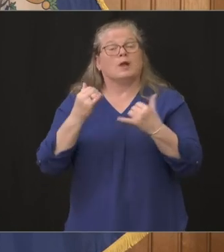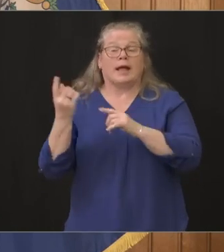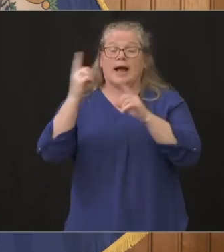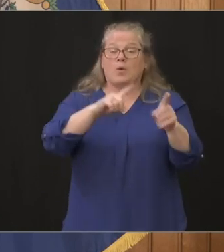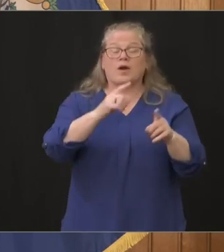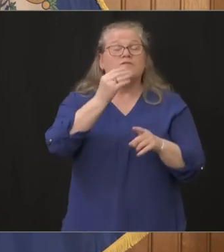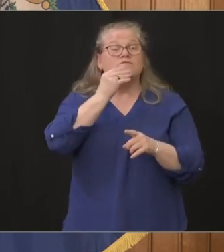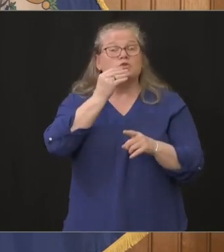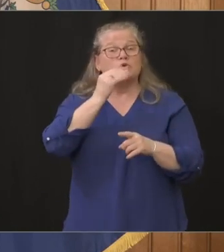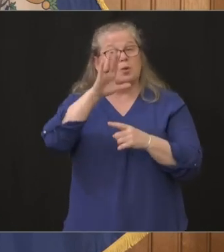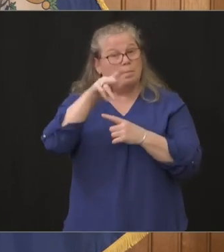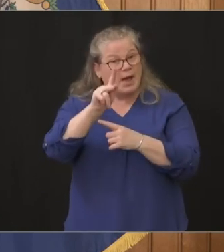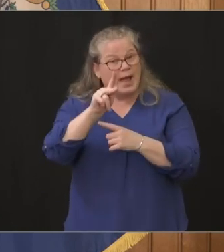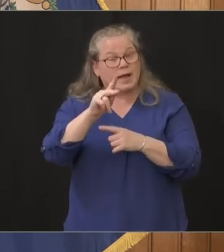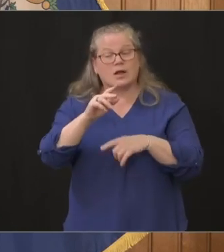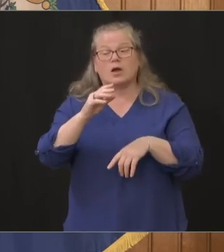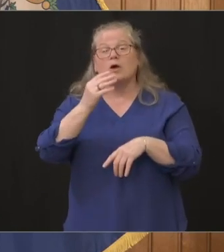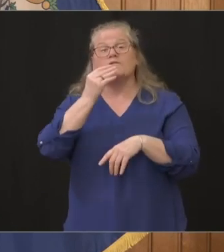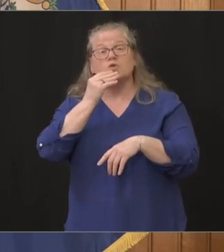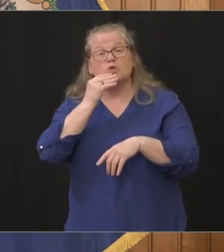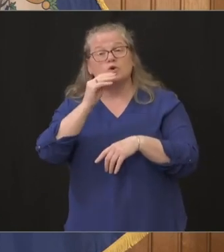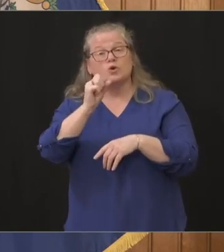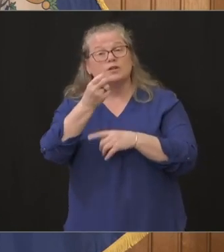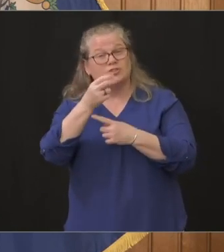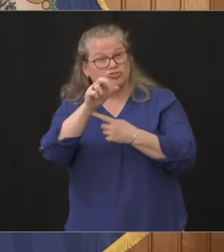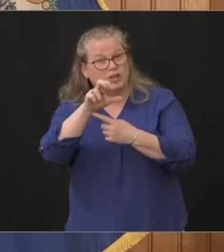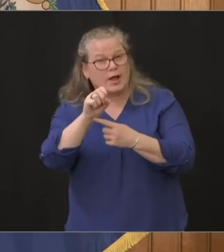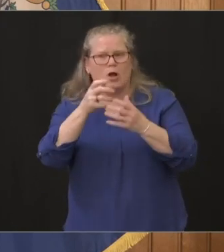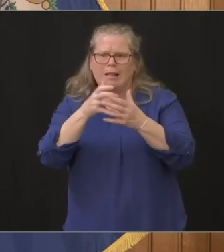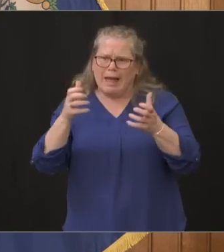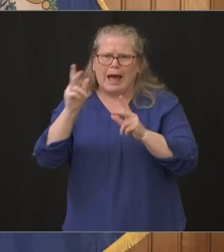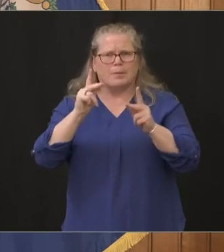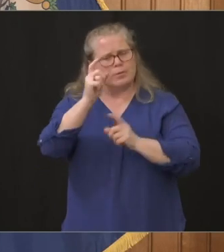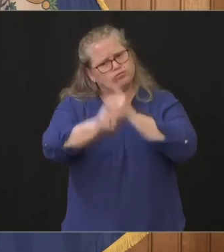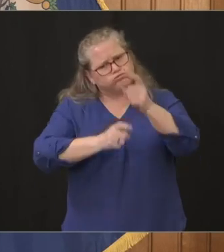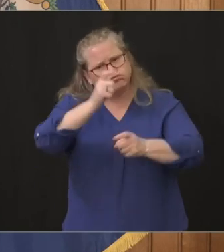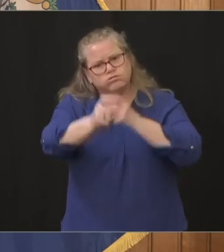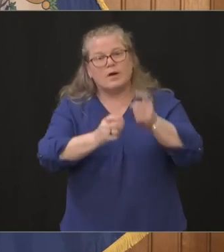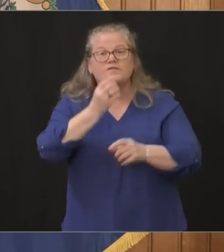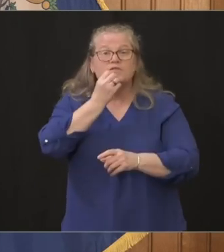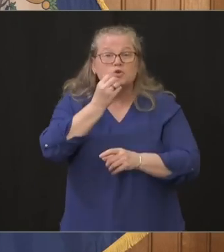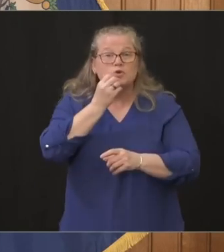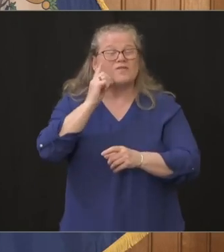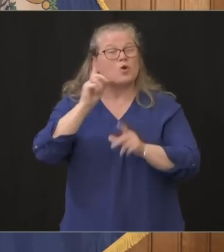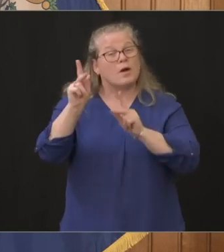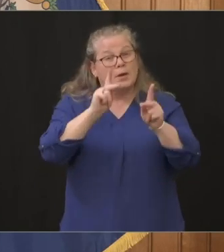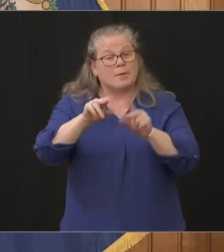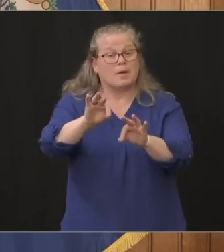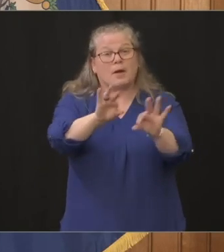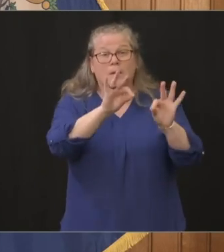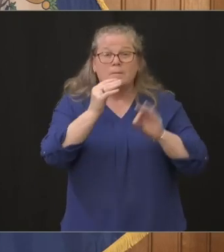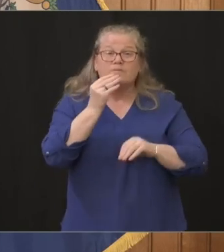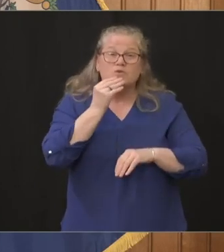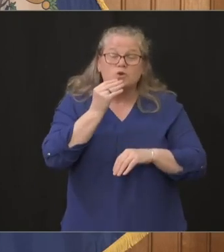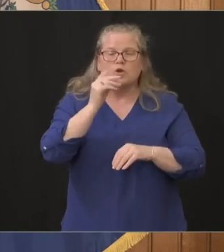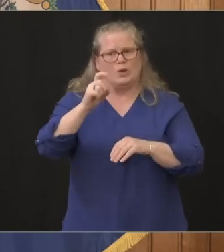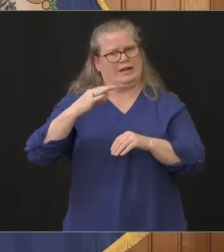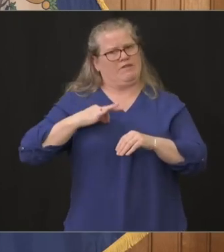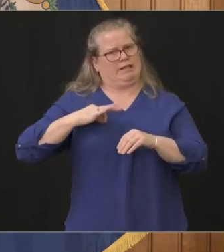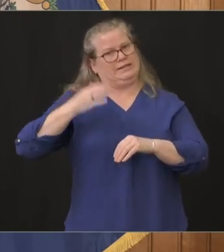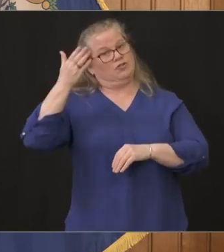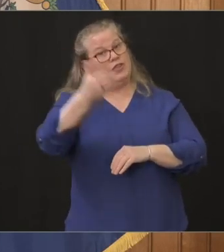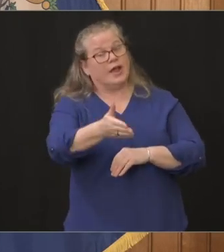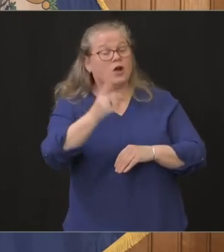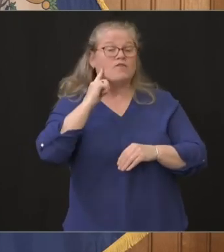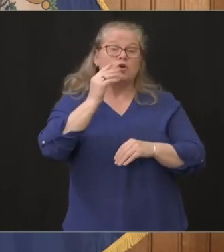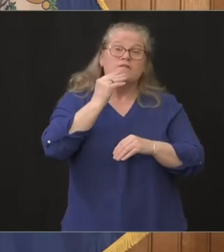a lot of food coming in a lot of food we need going out we need volunteers there volunteers to help sort the food as it